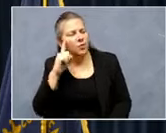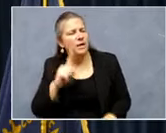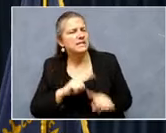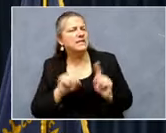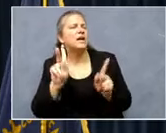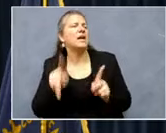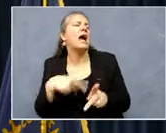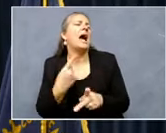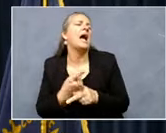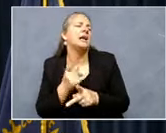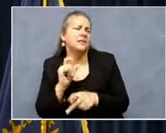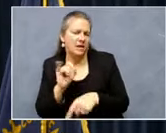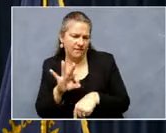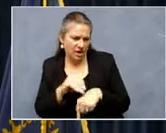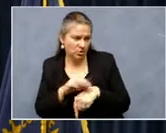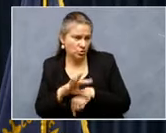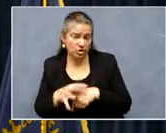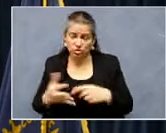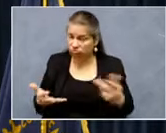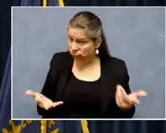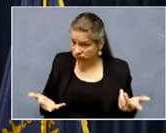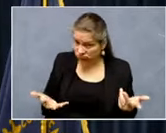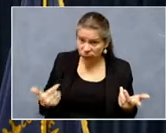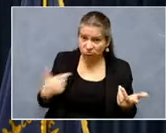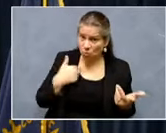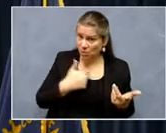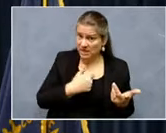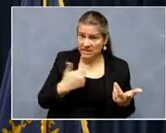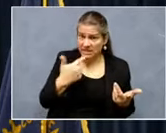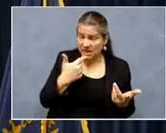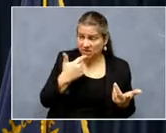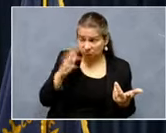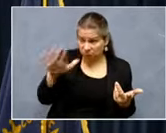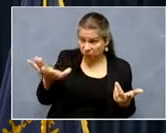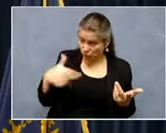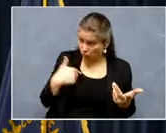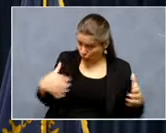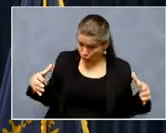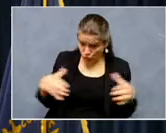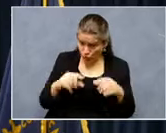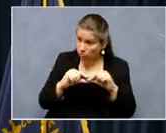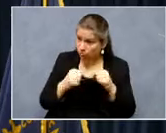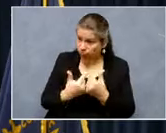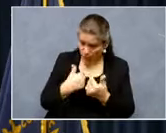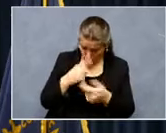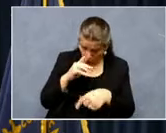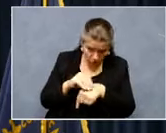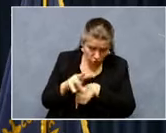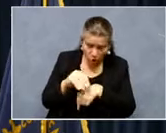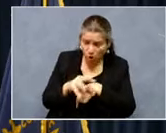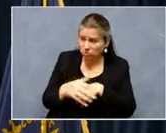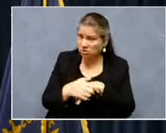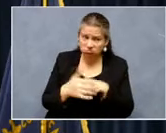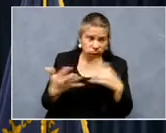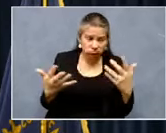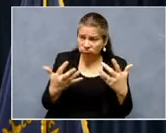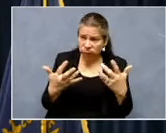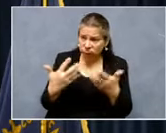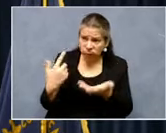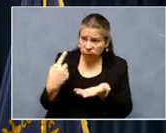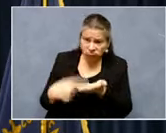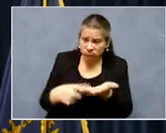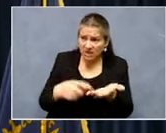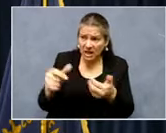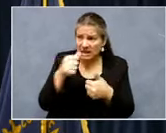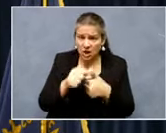consultation. Well, here we openly said, let's form a group, let's consult, let's make those decisions together. And the letter we got said, you